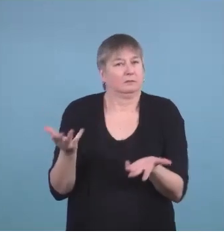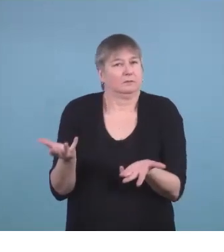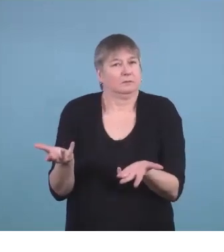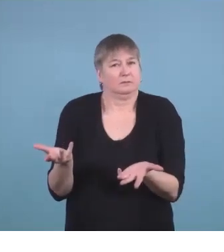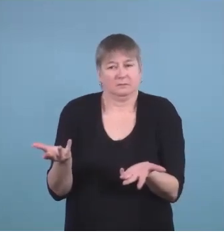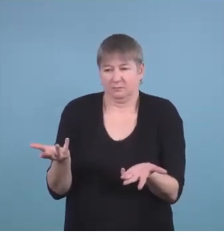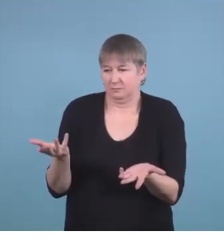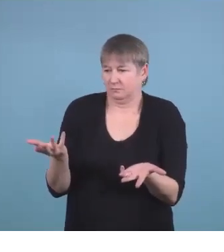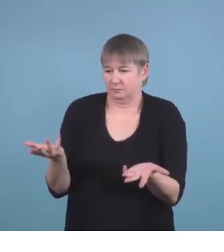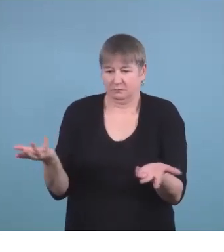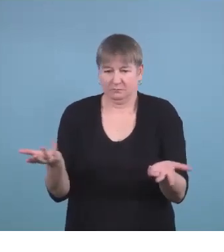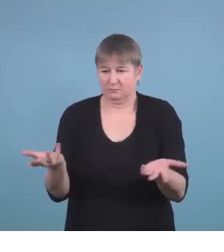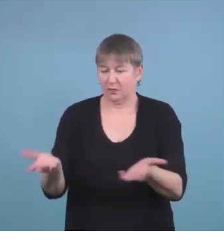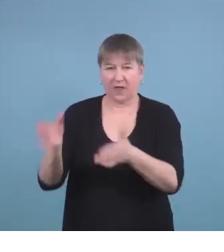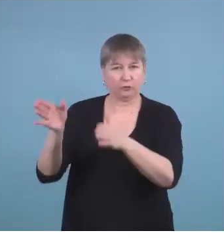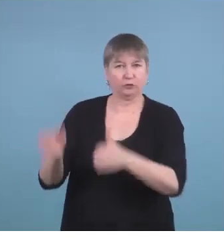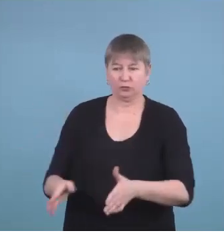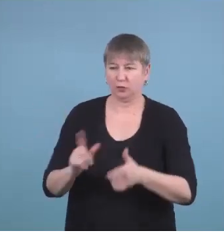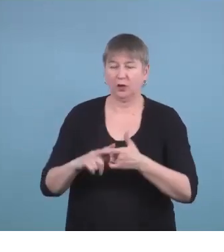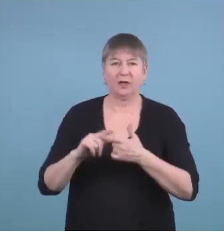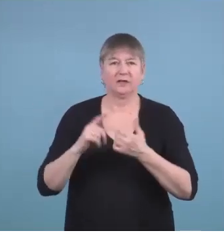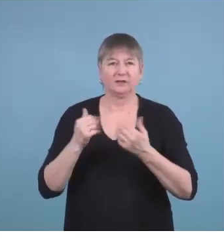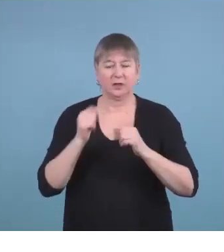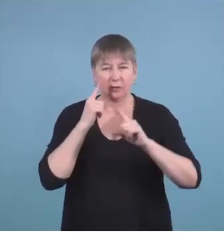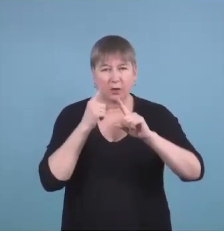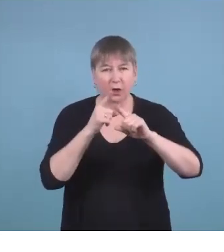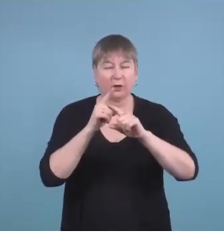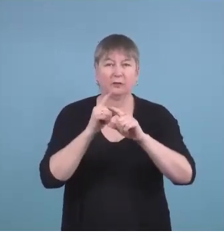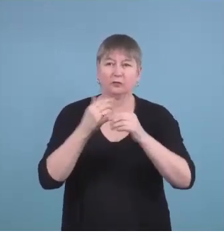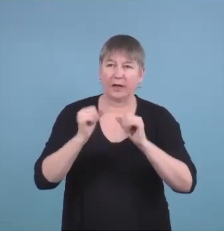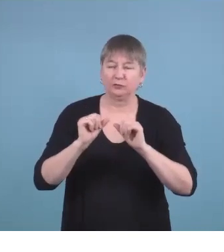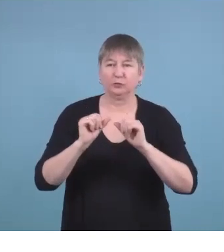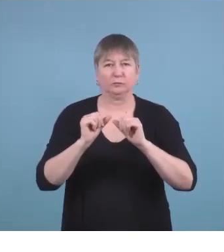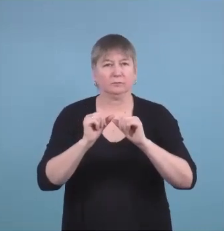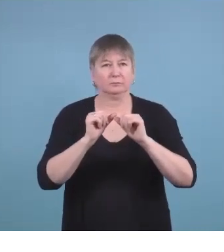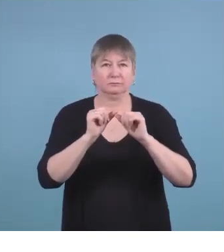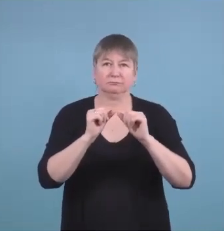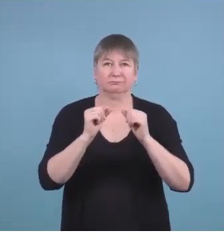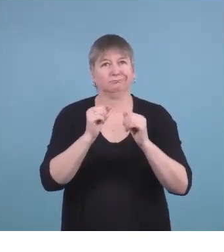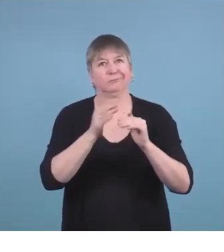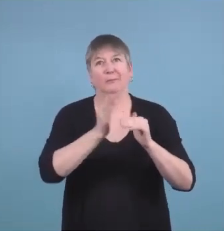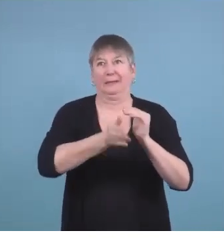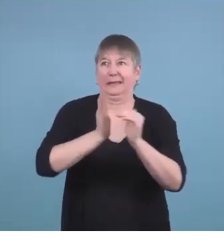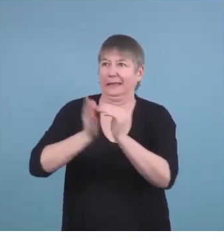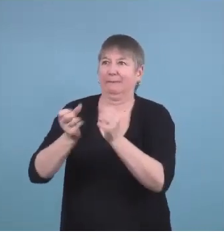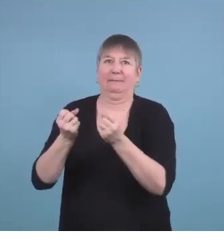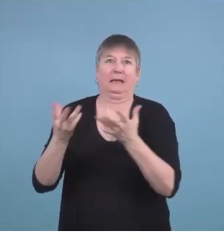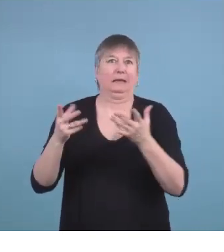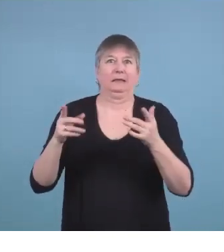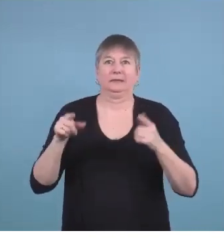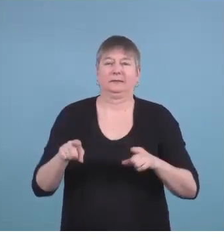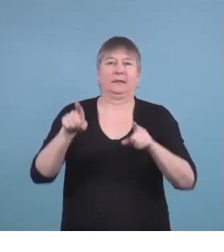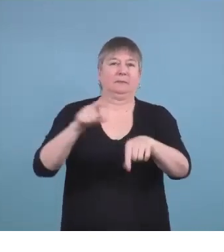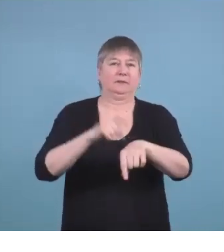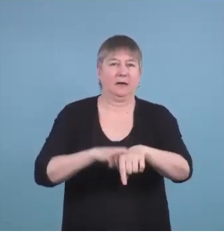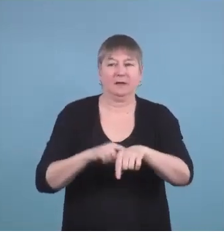working on completing a bunch of different things at the same time, might not actually